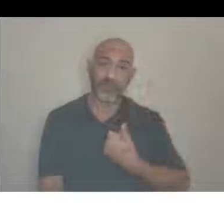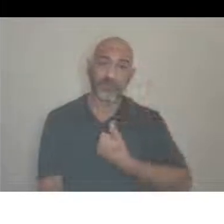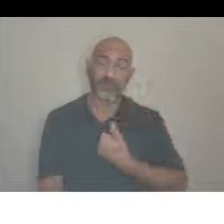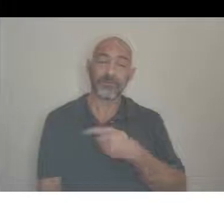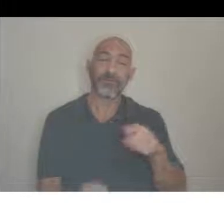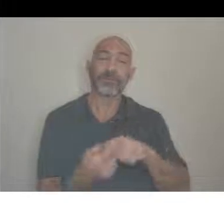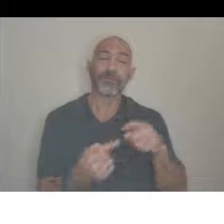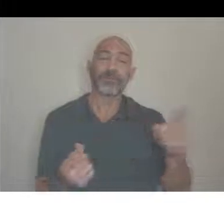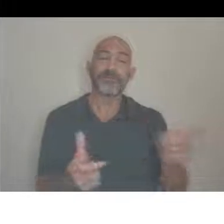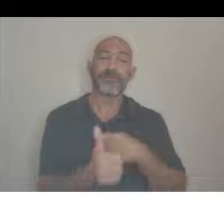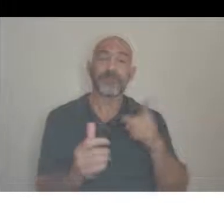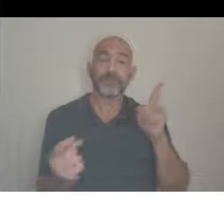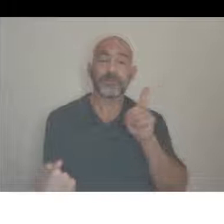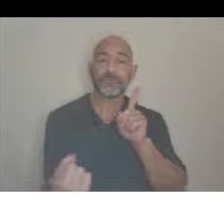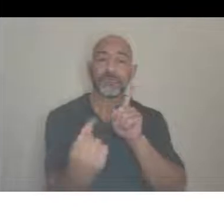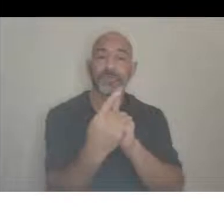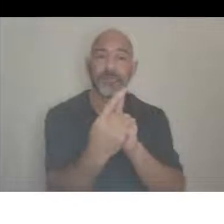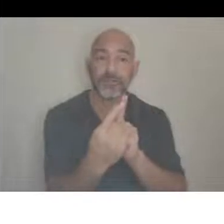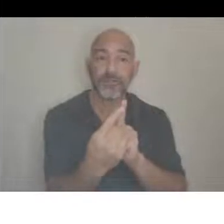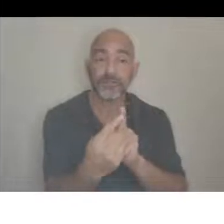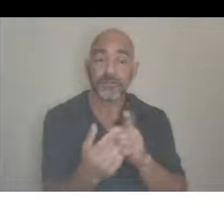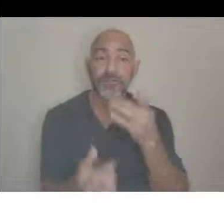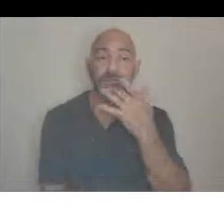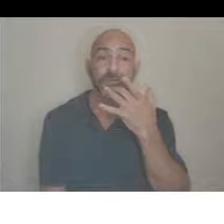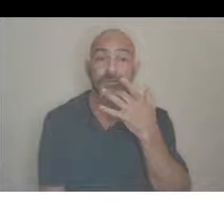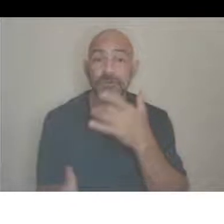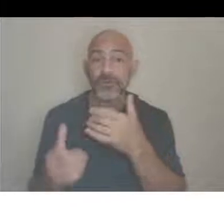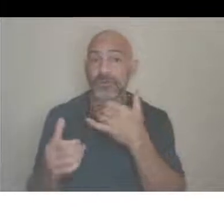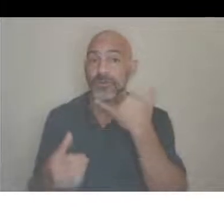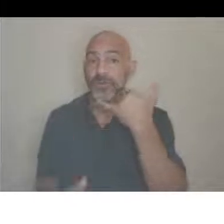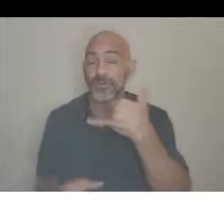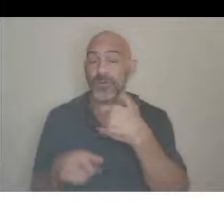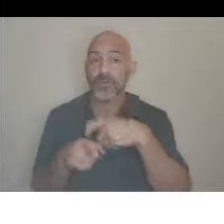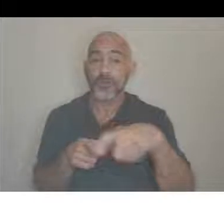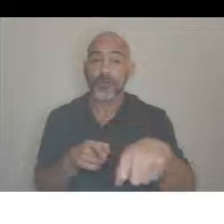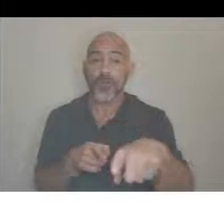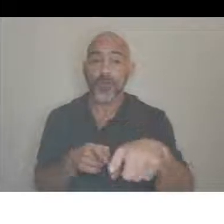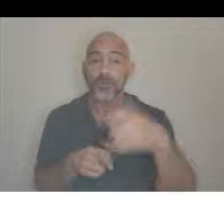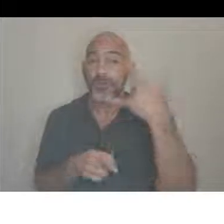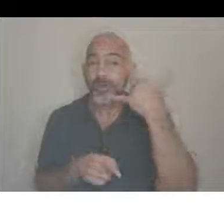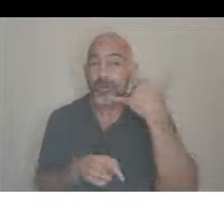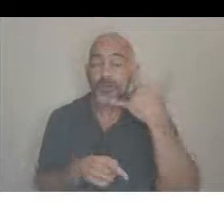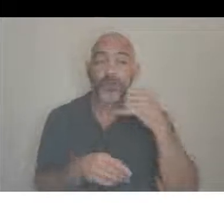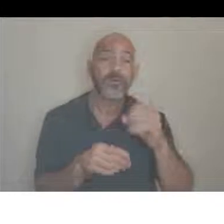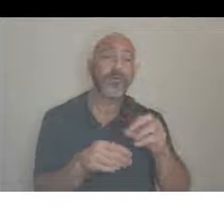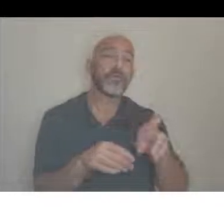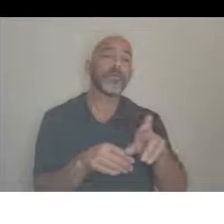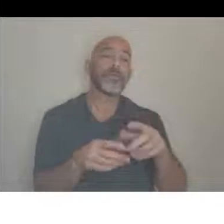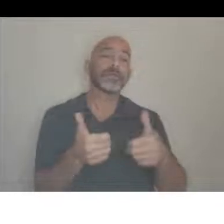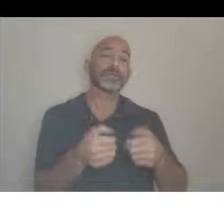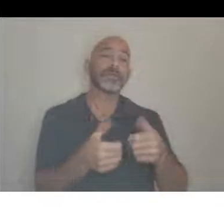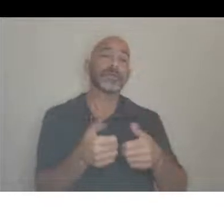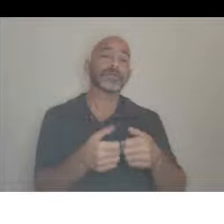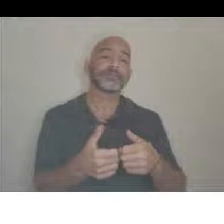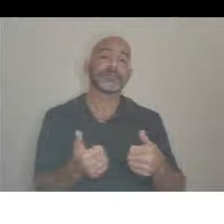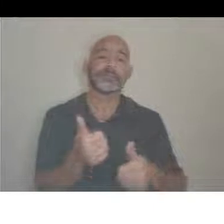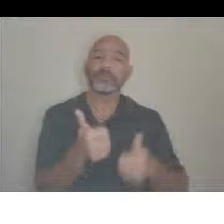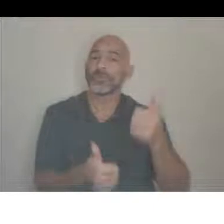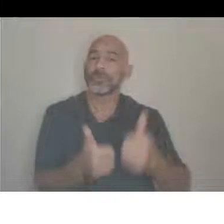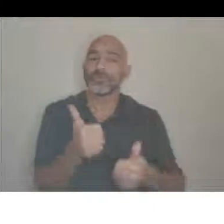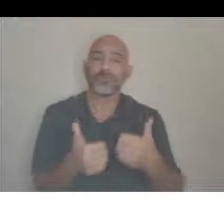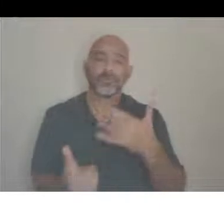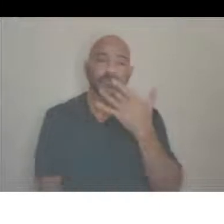you about meeting up for coffee? You know, whatever it is, it doesn't have to be a formal sit down